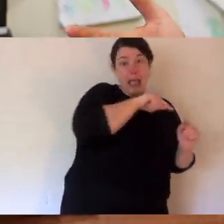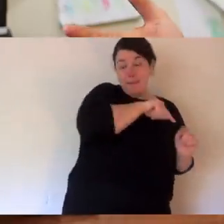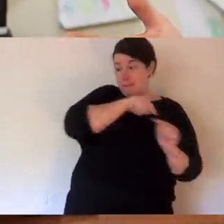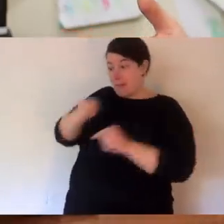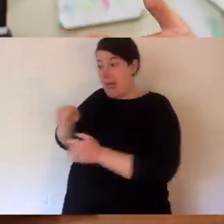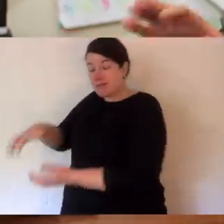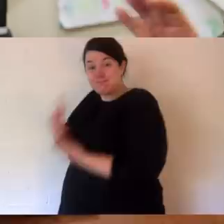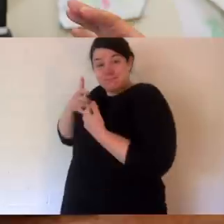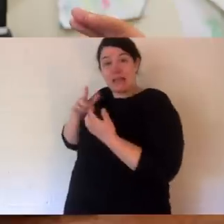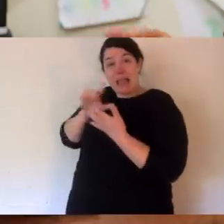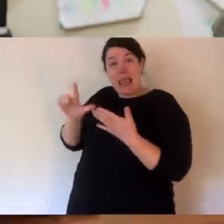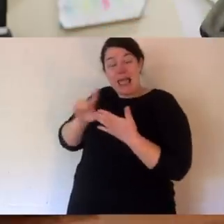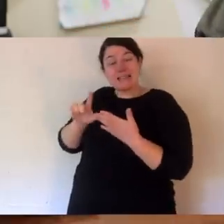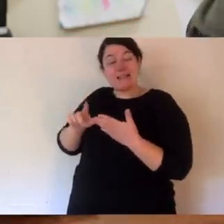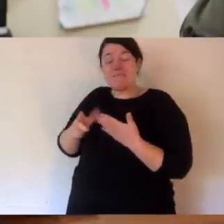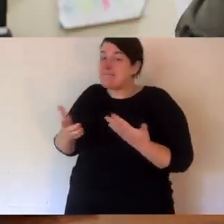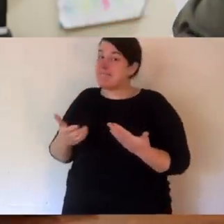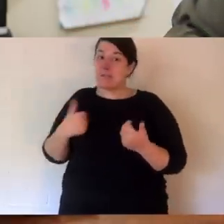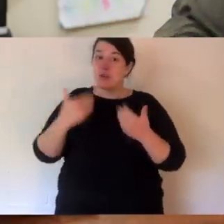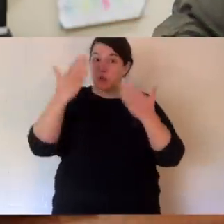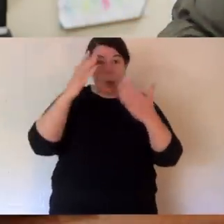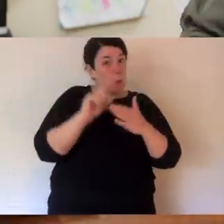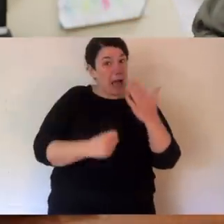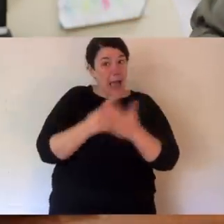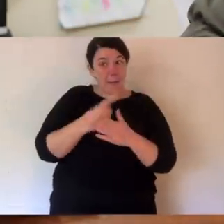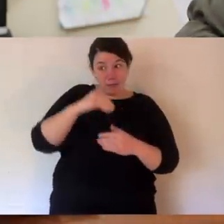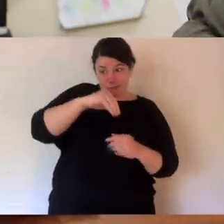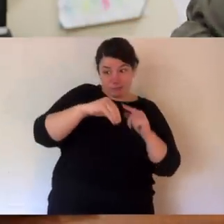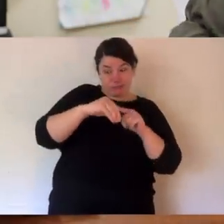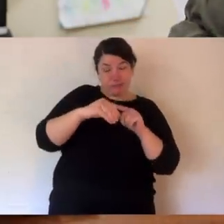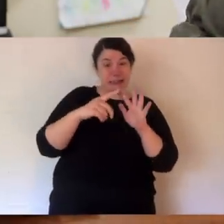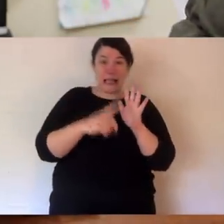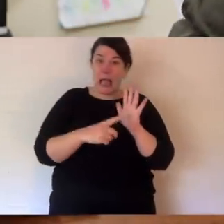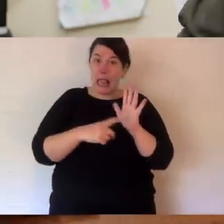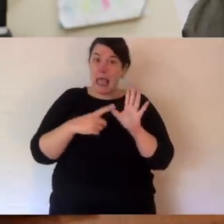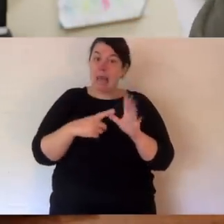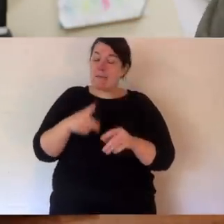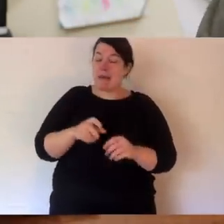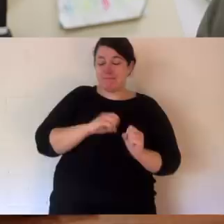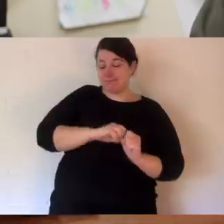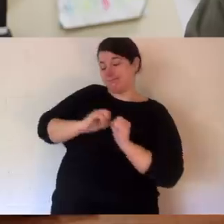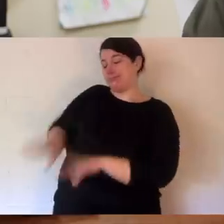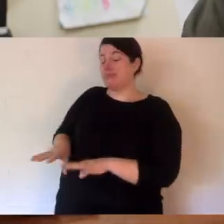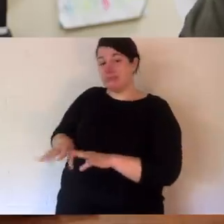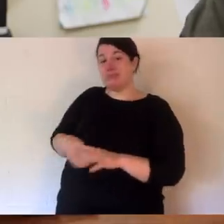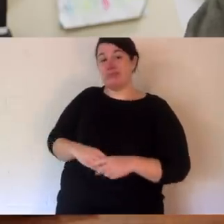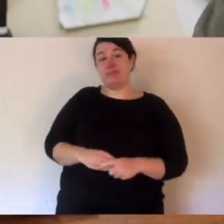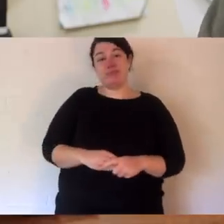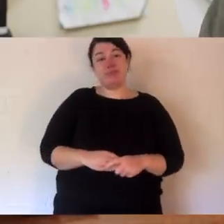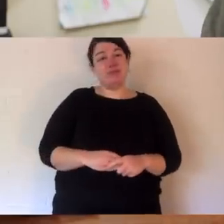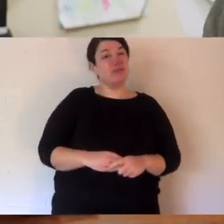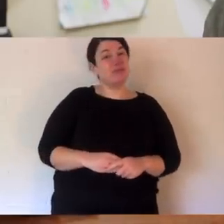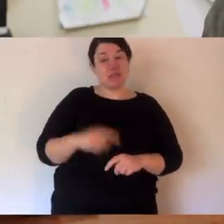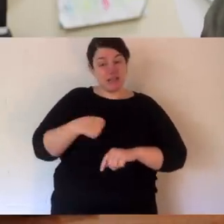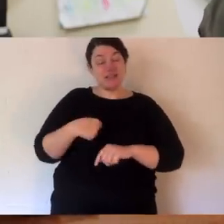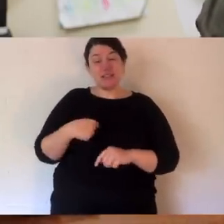She can come back and get it later if the threat's gone. But in Ella's case, we're not sure quite what happened, but she was abandoned. So she's lived with